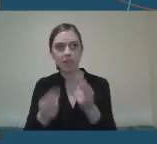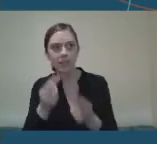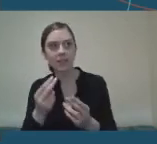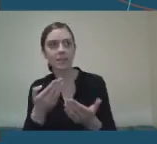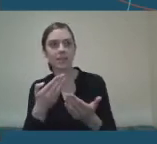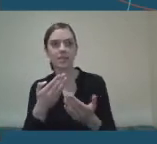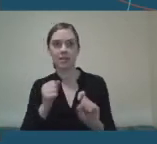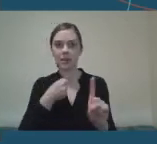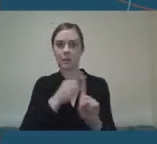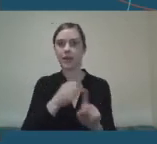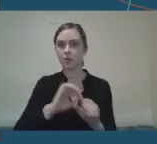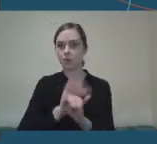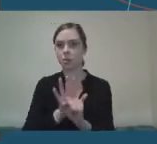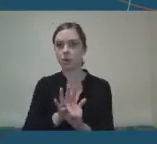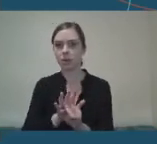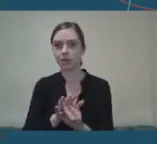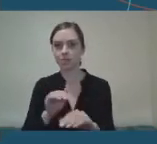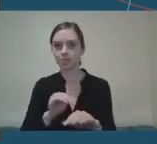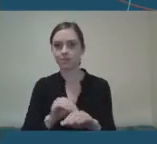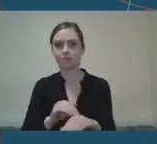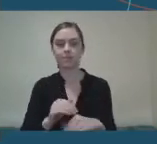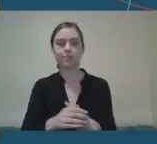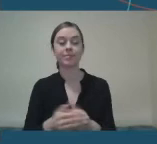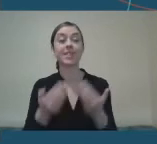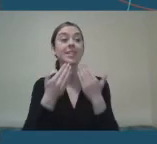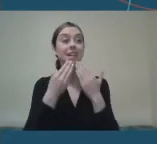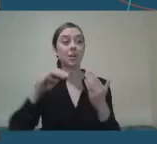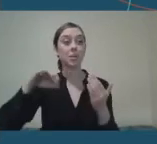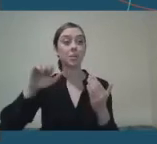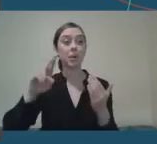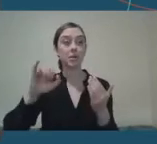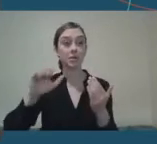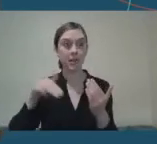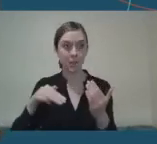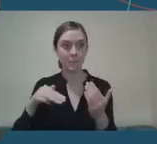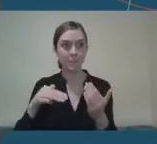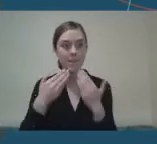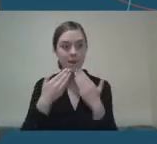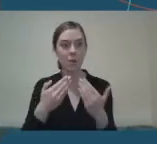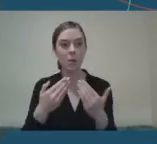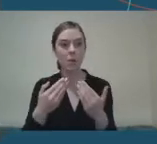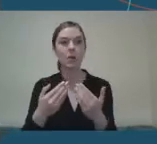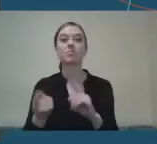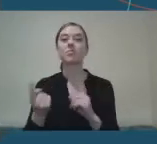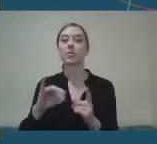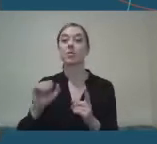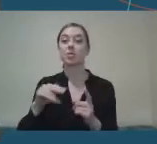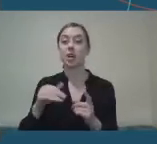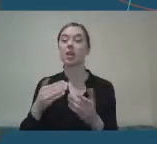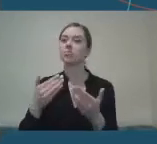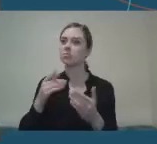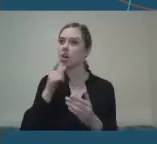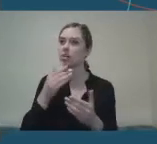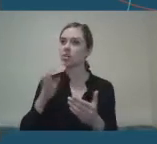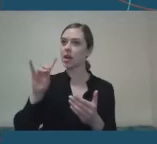that. Thank you, Miriam. And staying with the wider community, we're going to talk next to the HSE and Sarah O'Brien. But